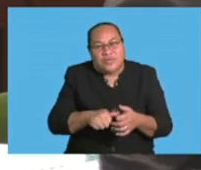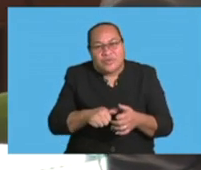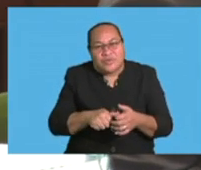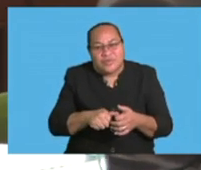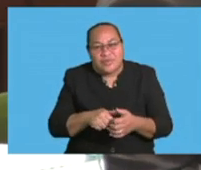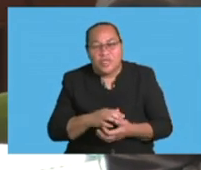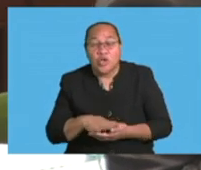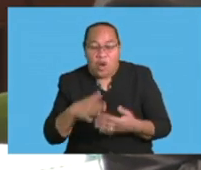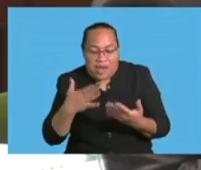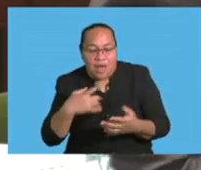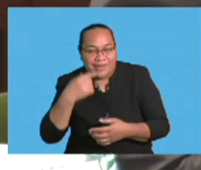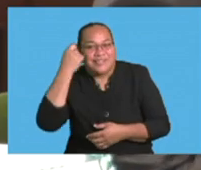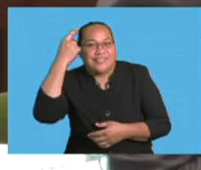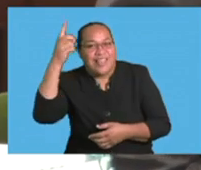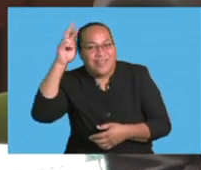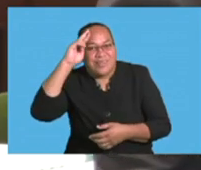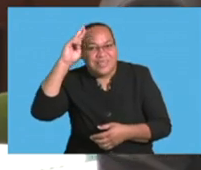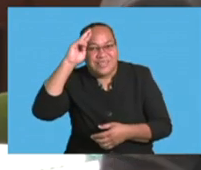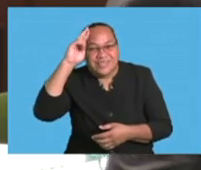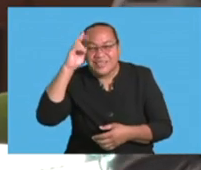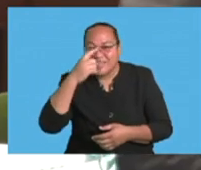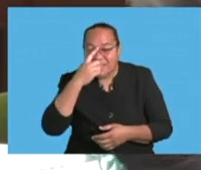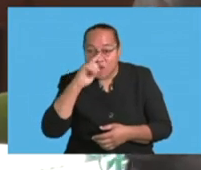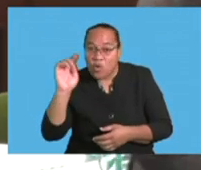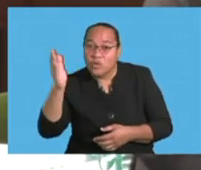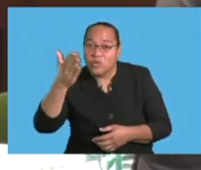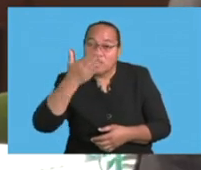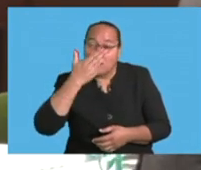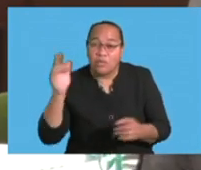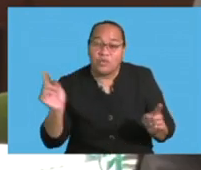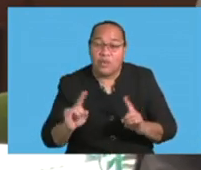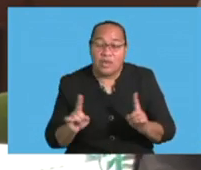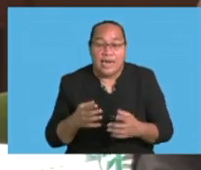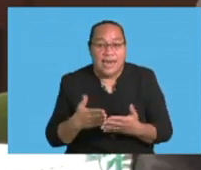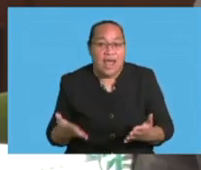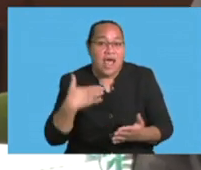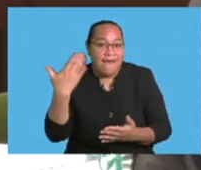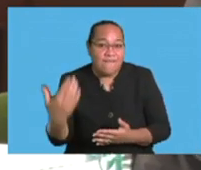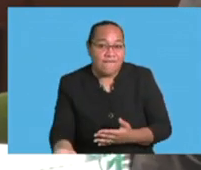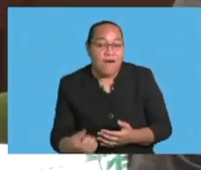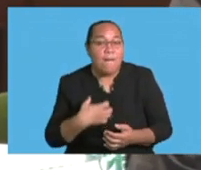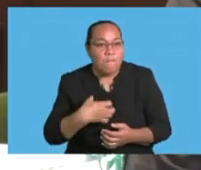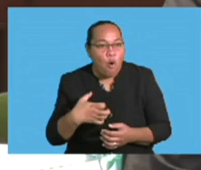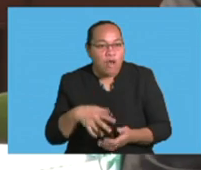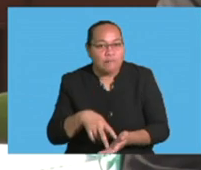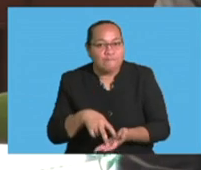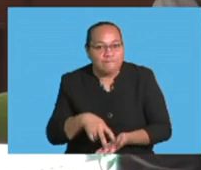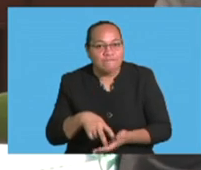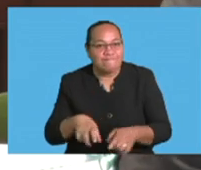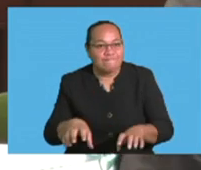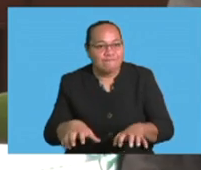rationalization of that. And as a result of that Mr. Speaker Sir, of course we now have a much more stable market.